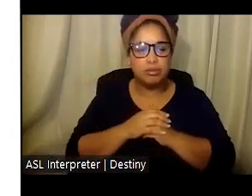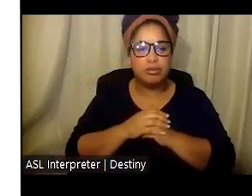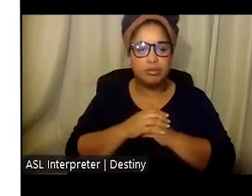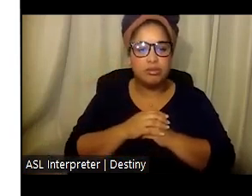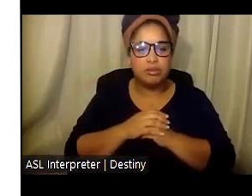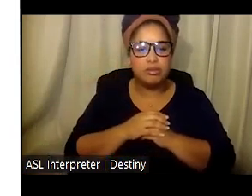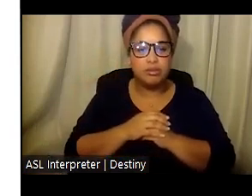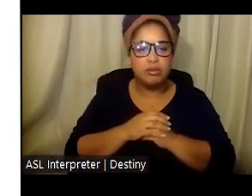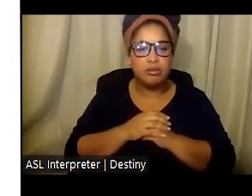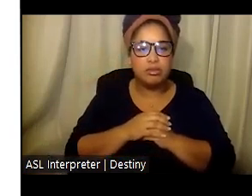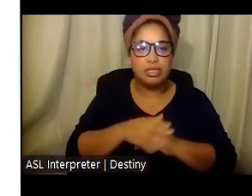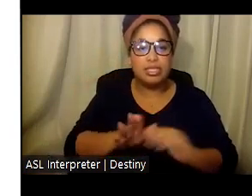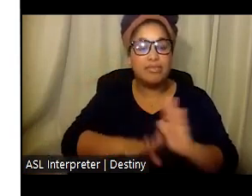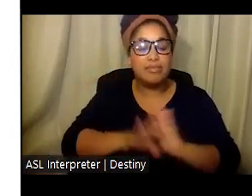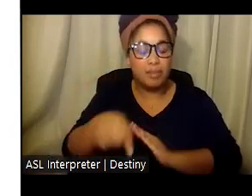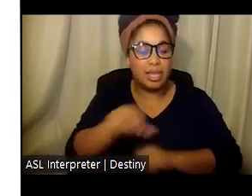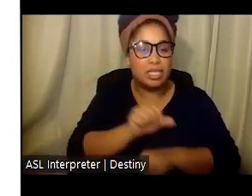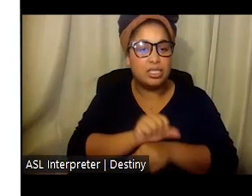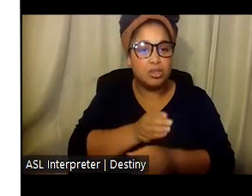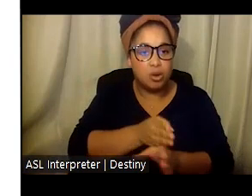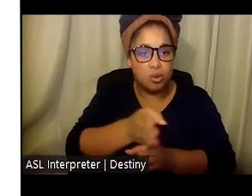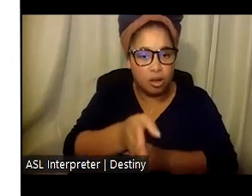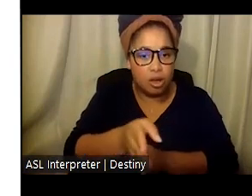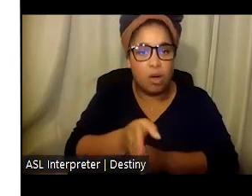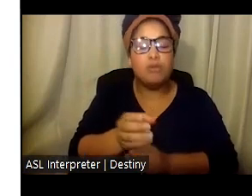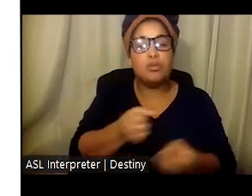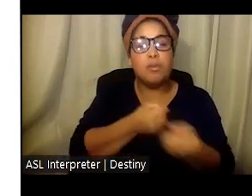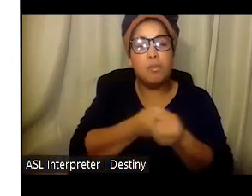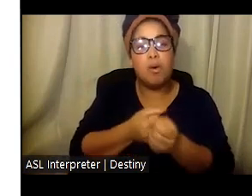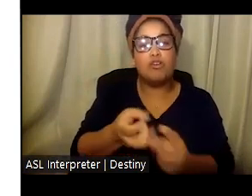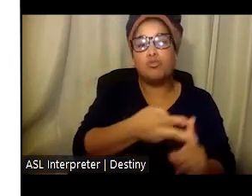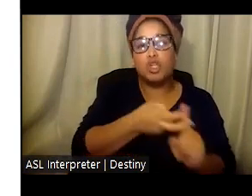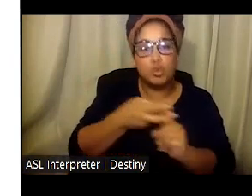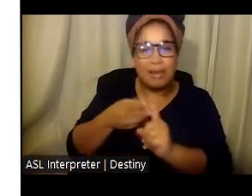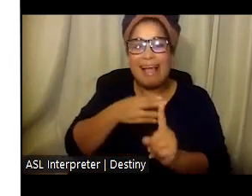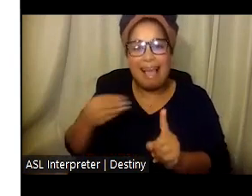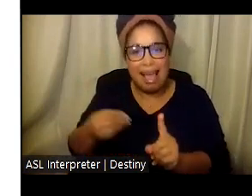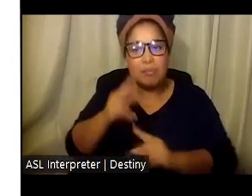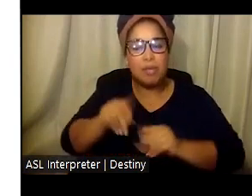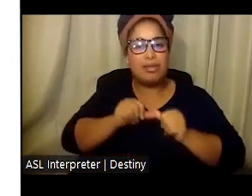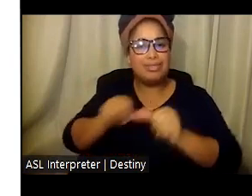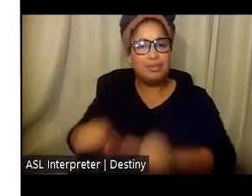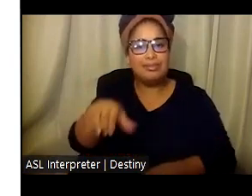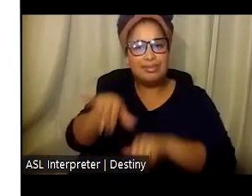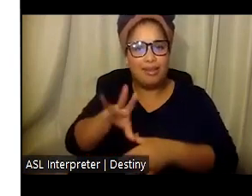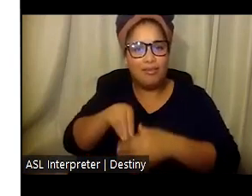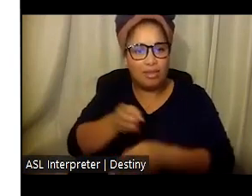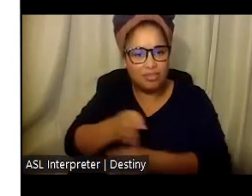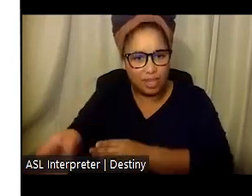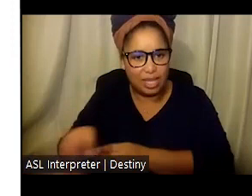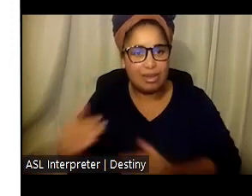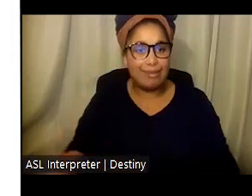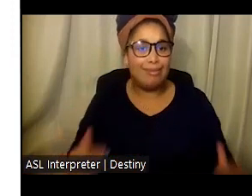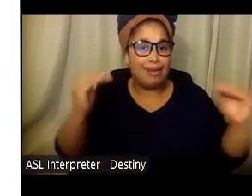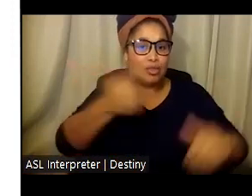Development of this career pathway will support recruitment and retention efforts, enhance quality of services provided,